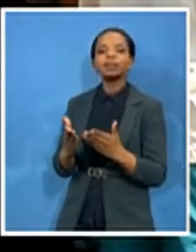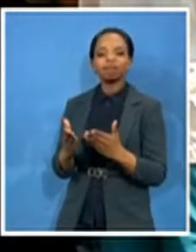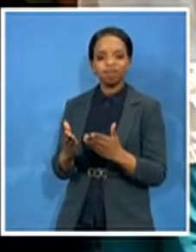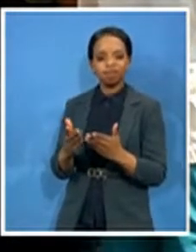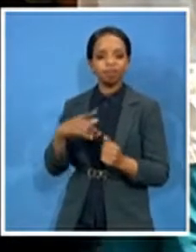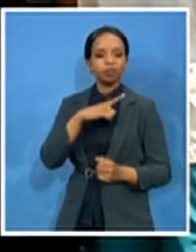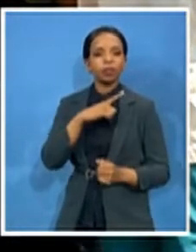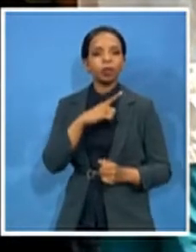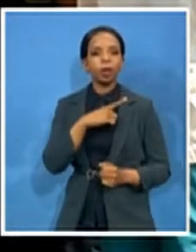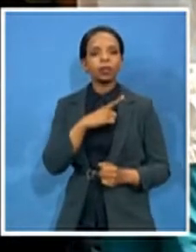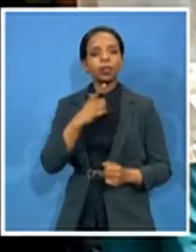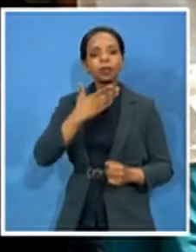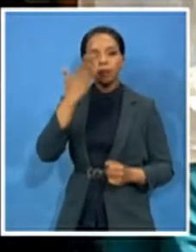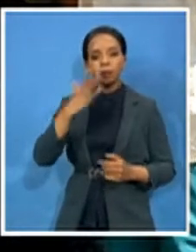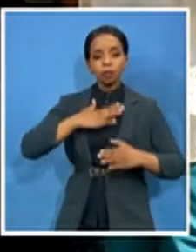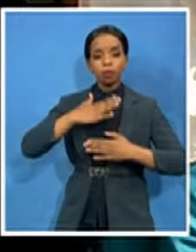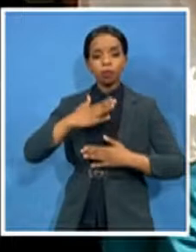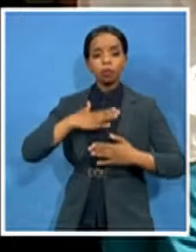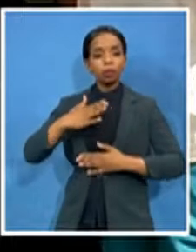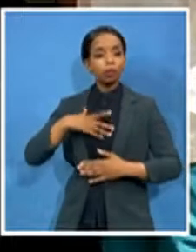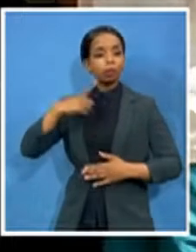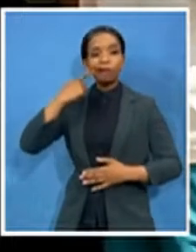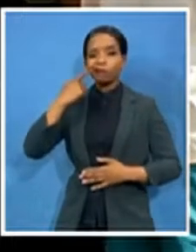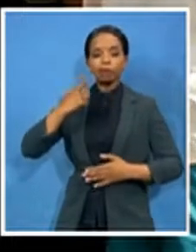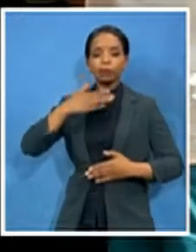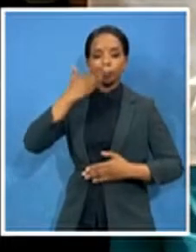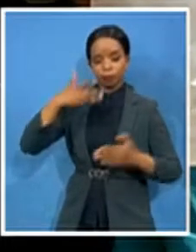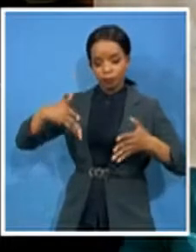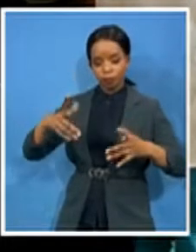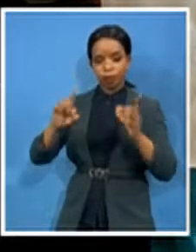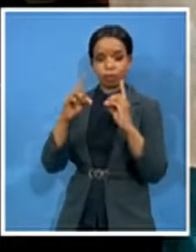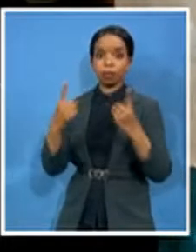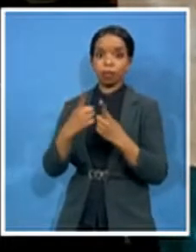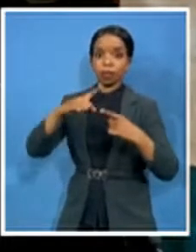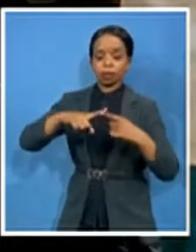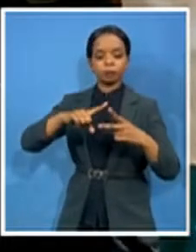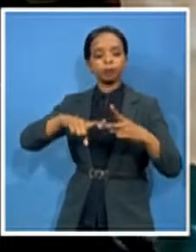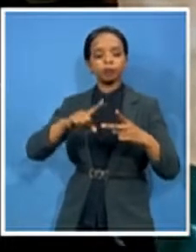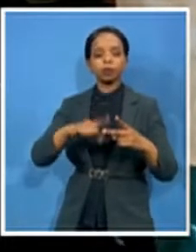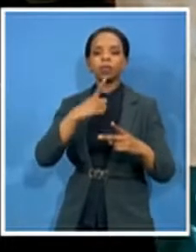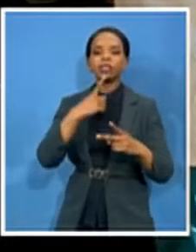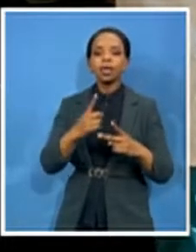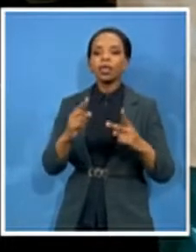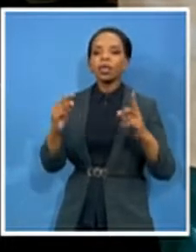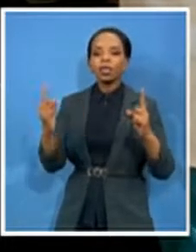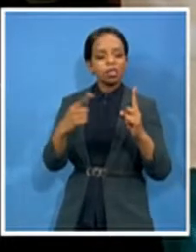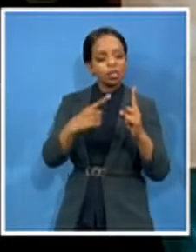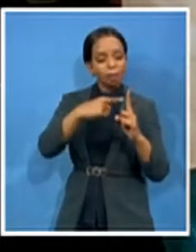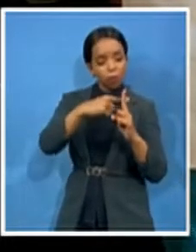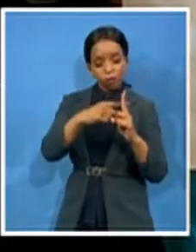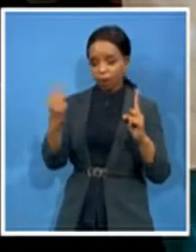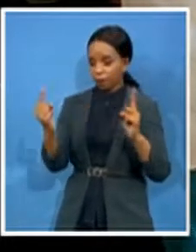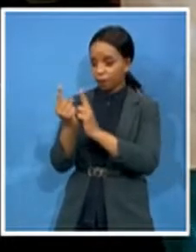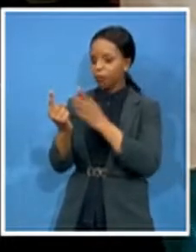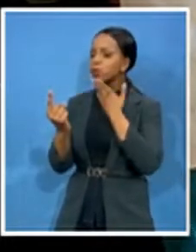at this department stating that there is no contact tracing as much as covet 19 or the cases